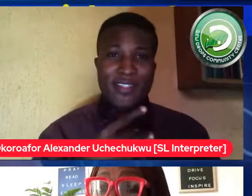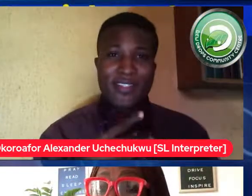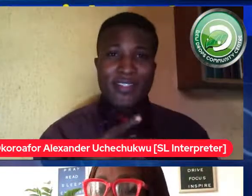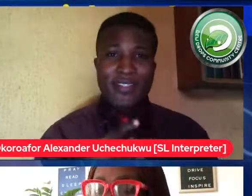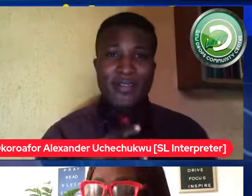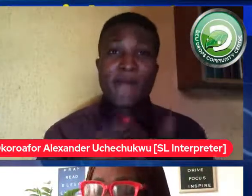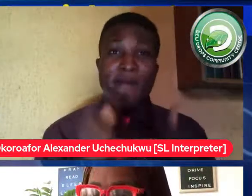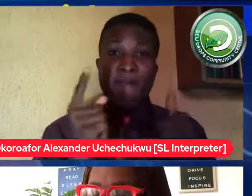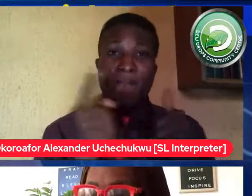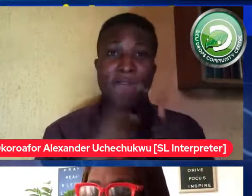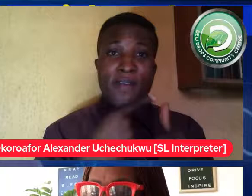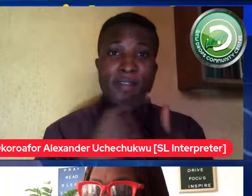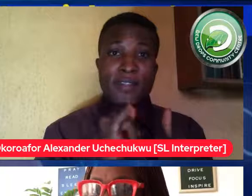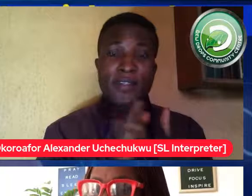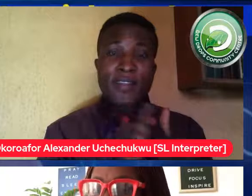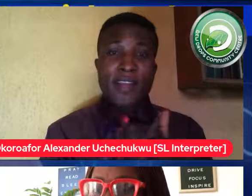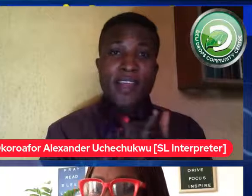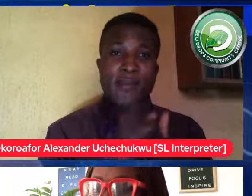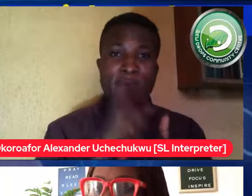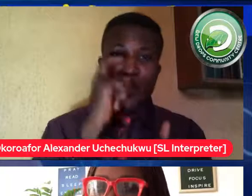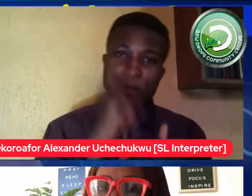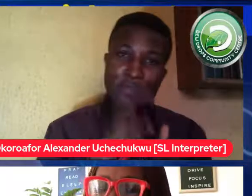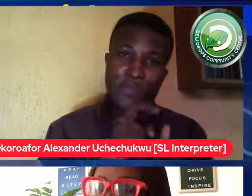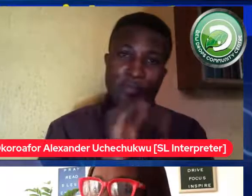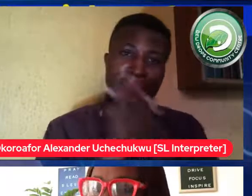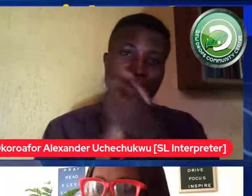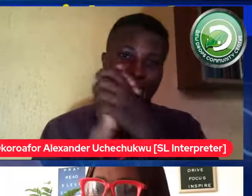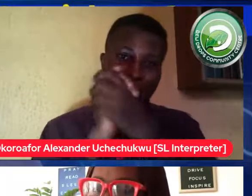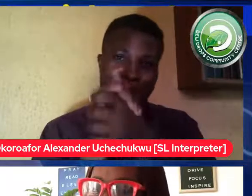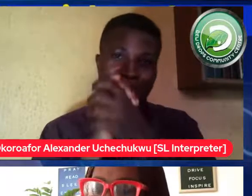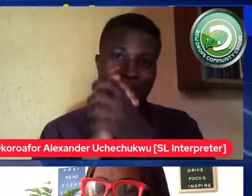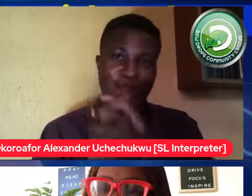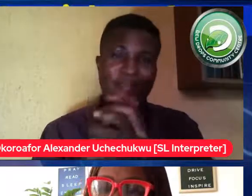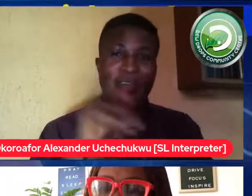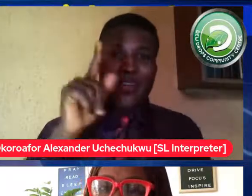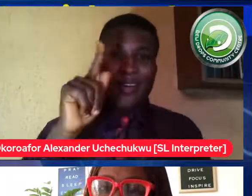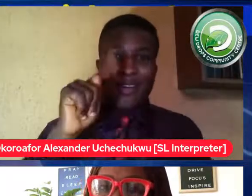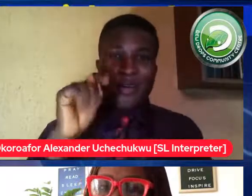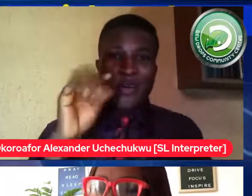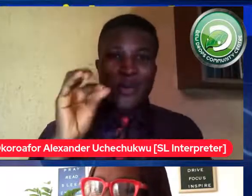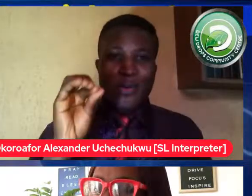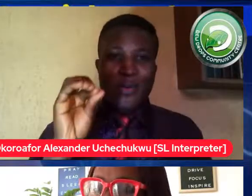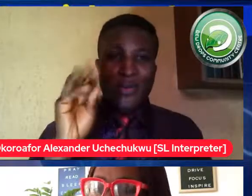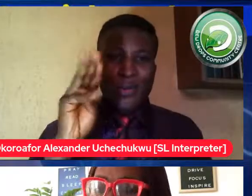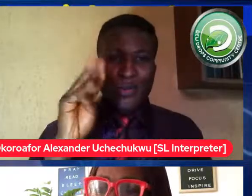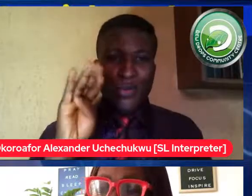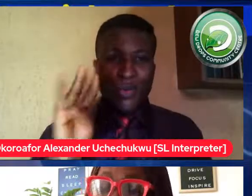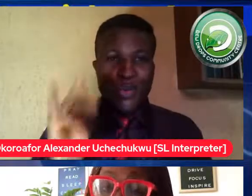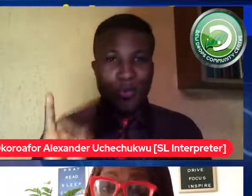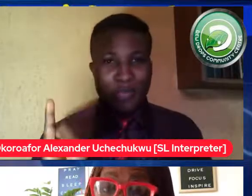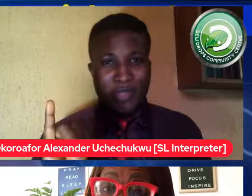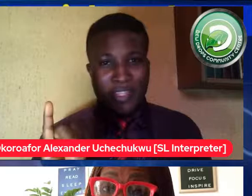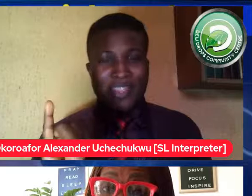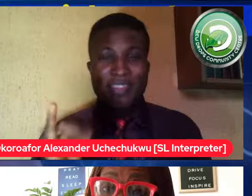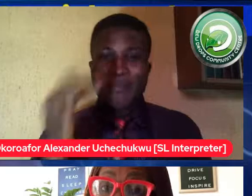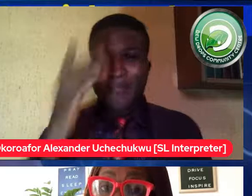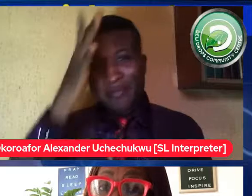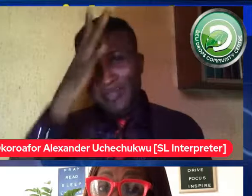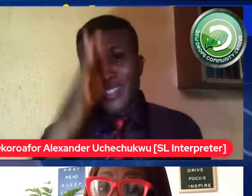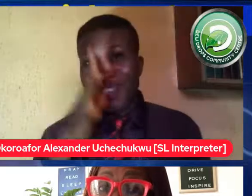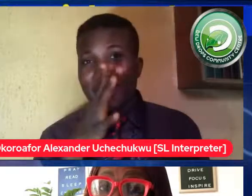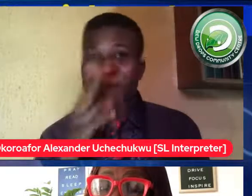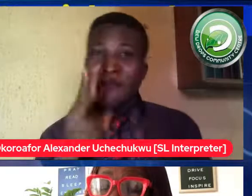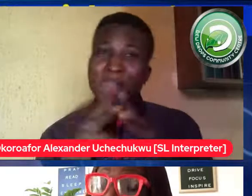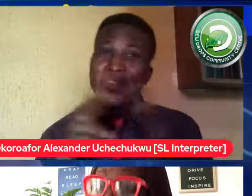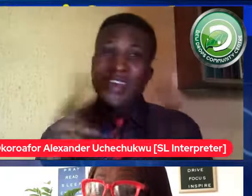I must commend Toby's parents very excellent and empowering parents they built her up with a lot of confidence self